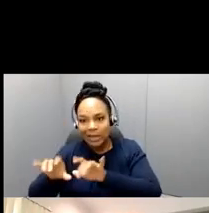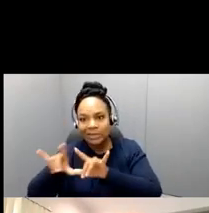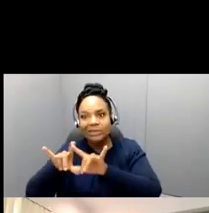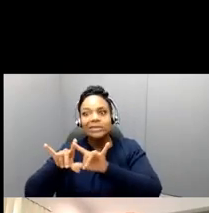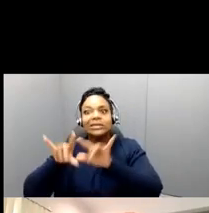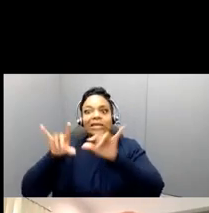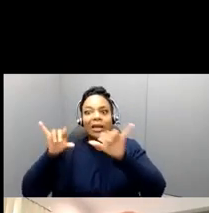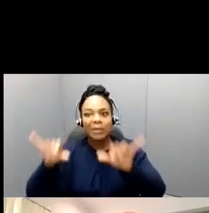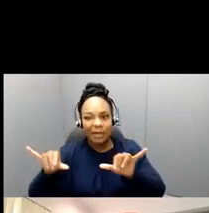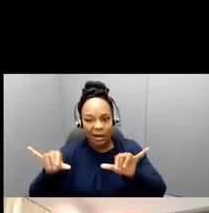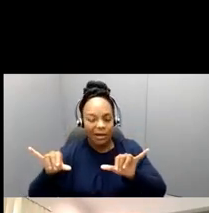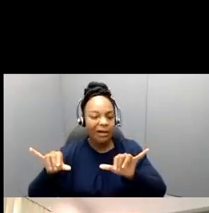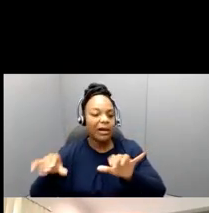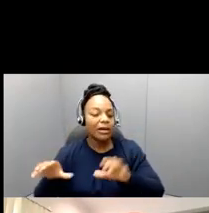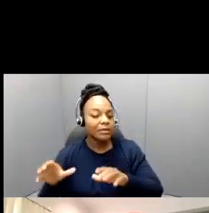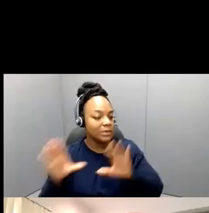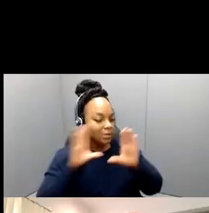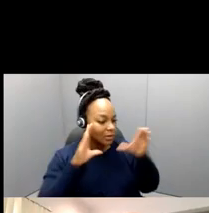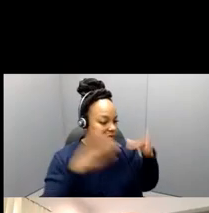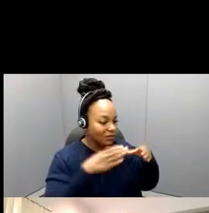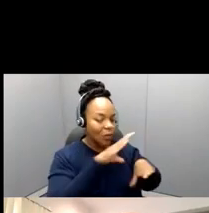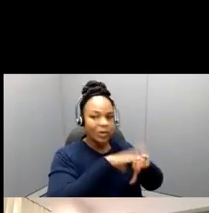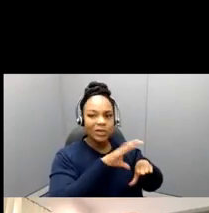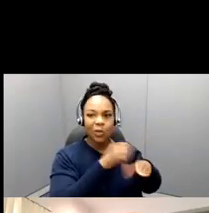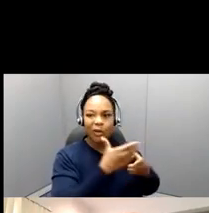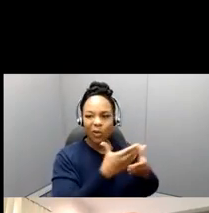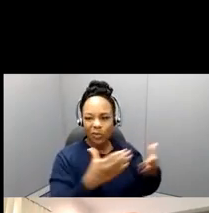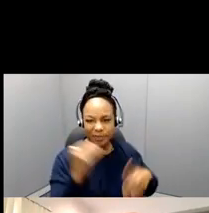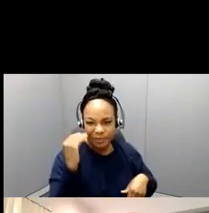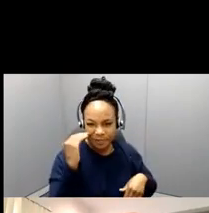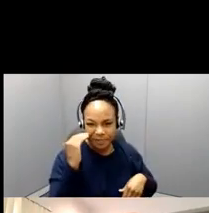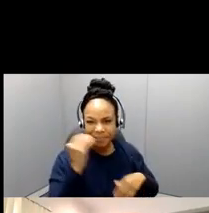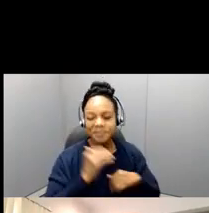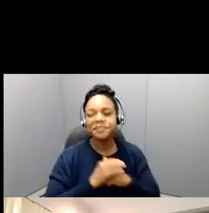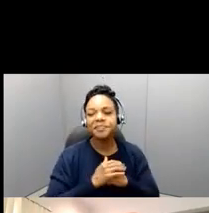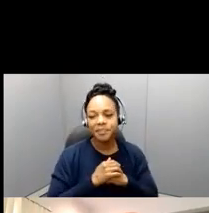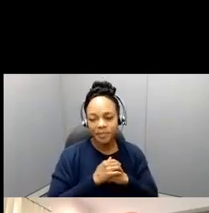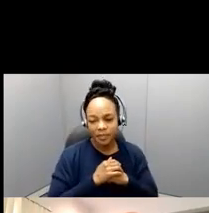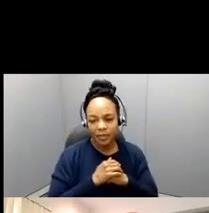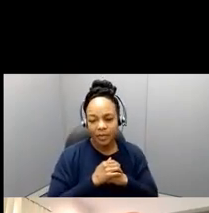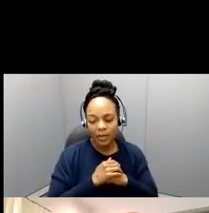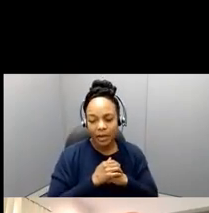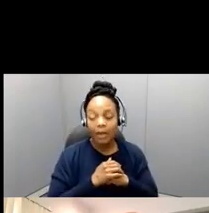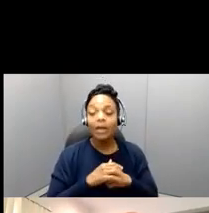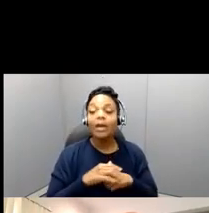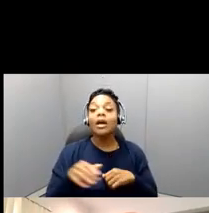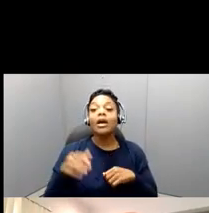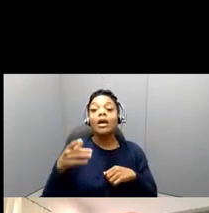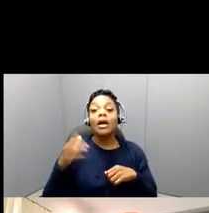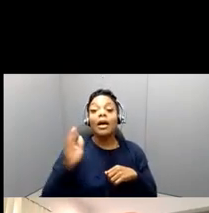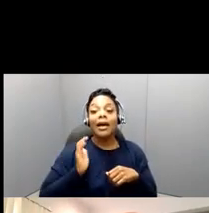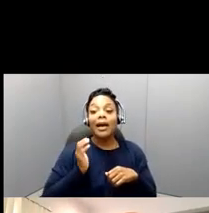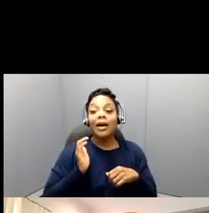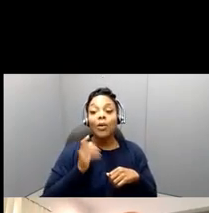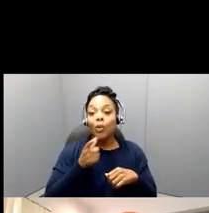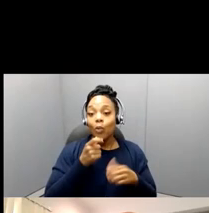year of fellowship. Our applicants, uh, must be committed to working full time, um,